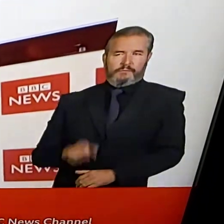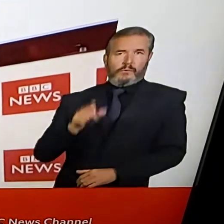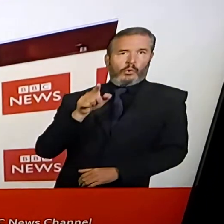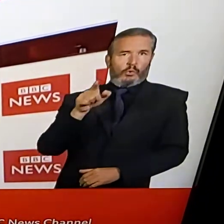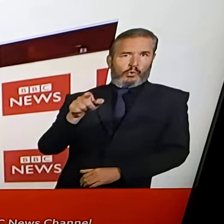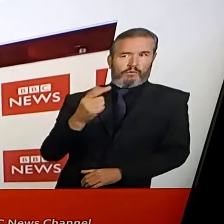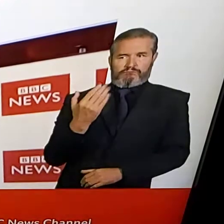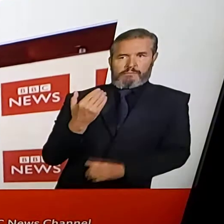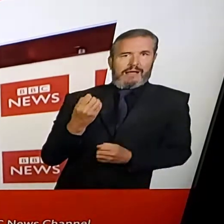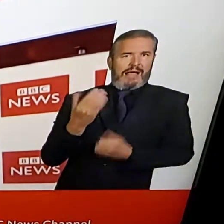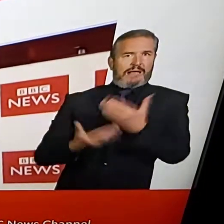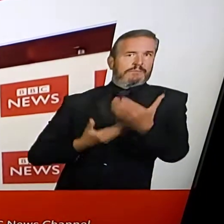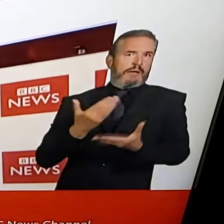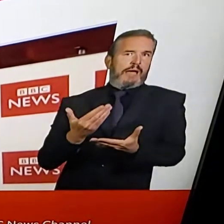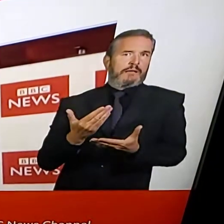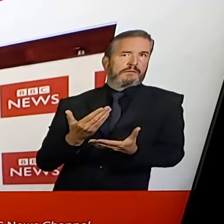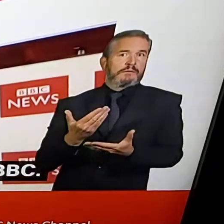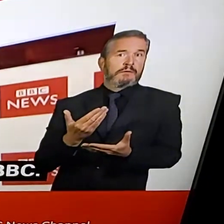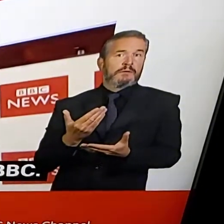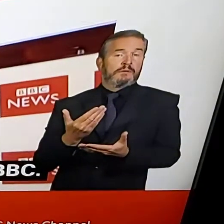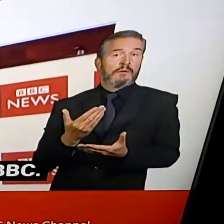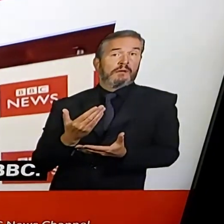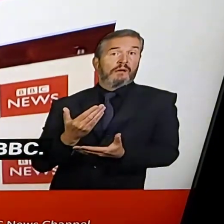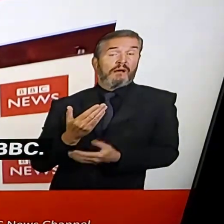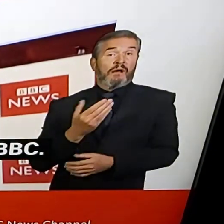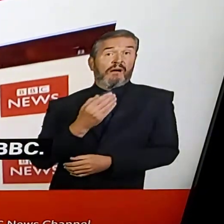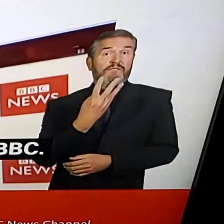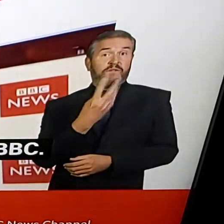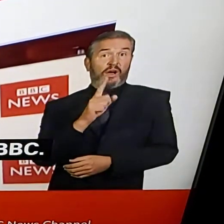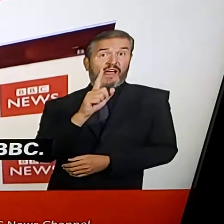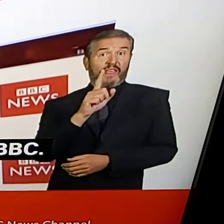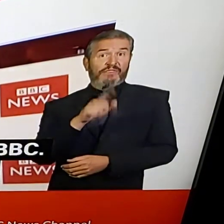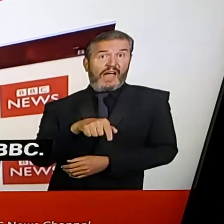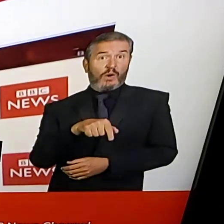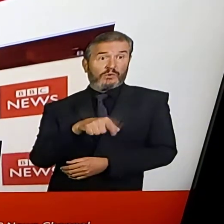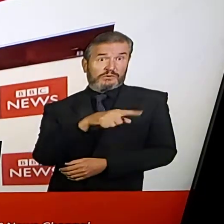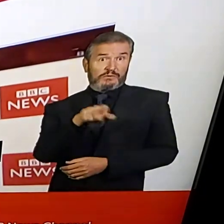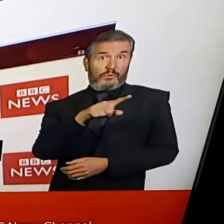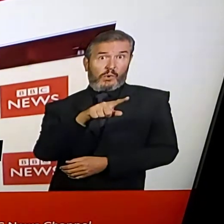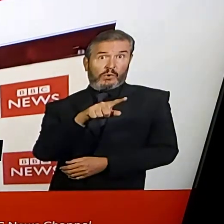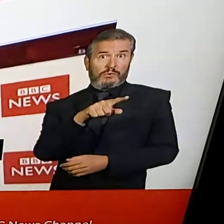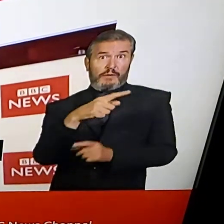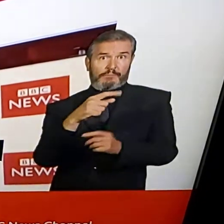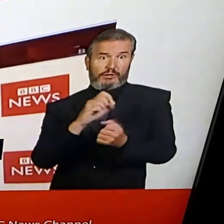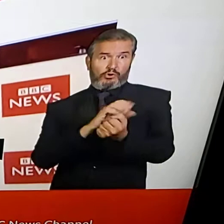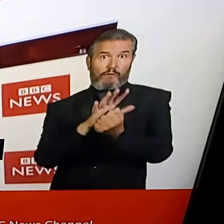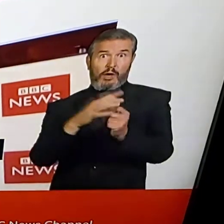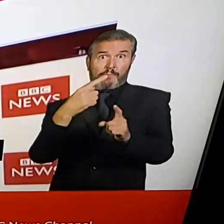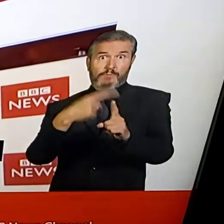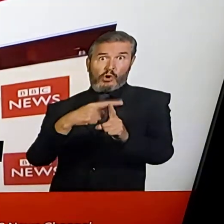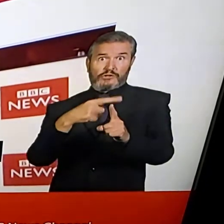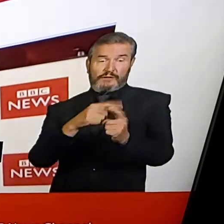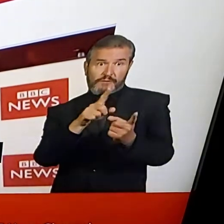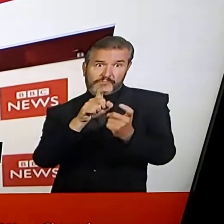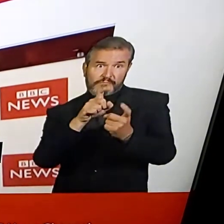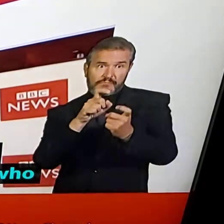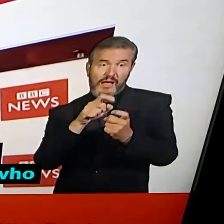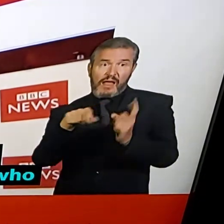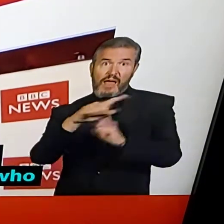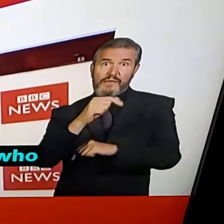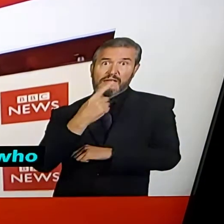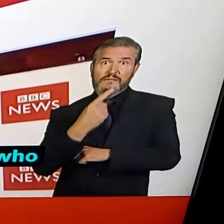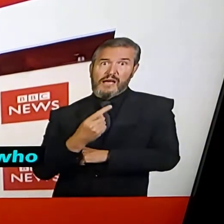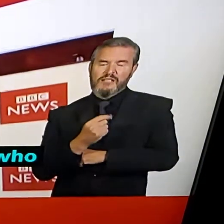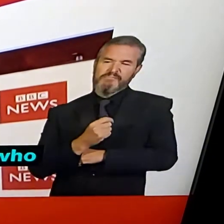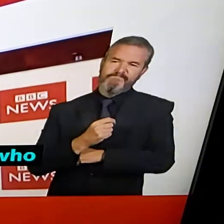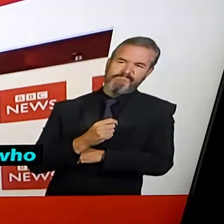economy is facing a complete crash. The debts were racking up for our homes. The fact that there